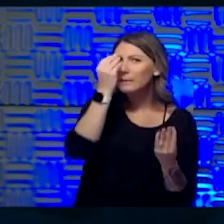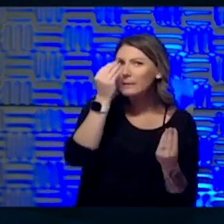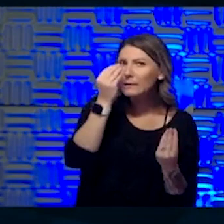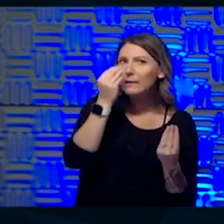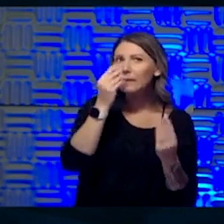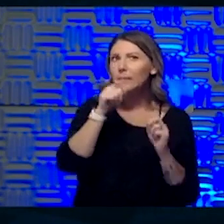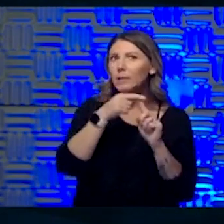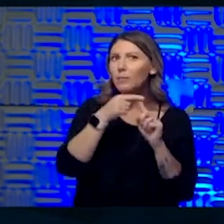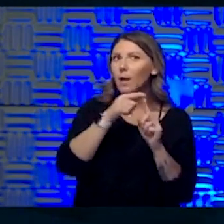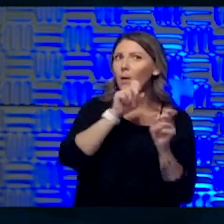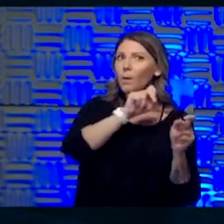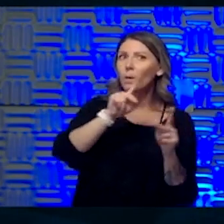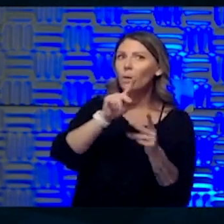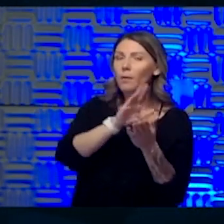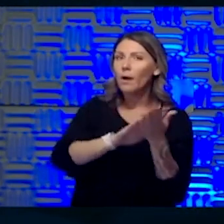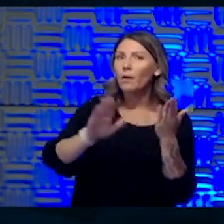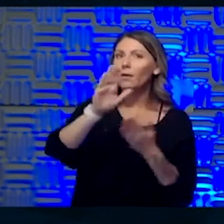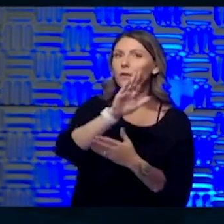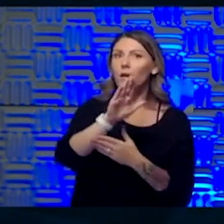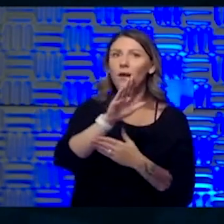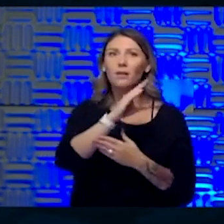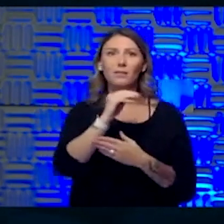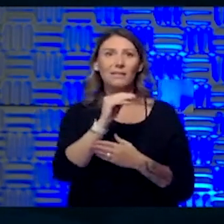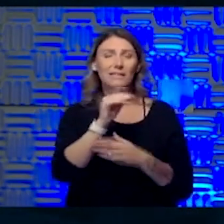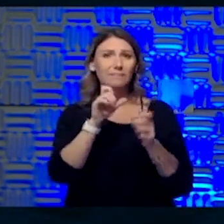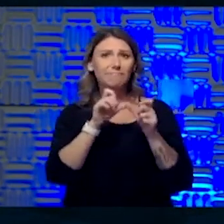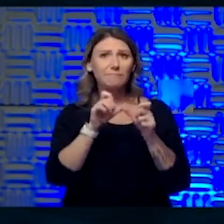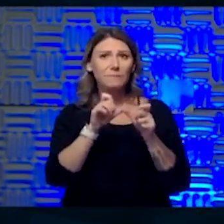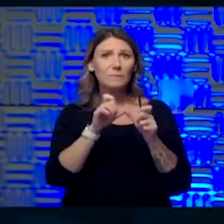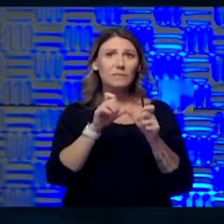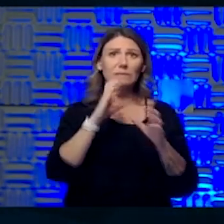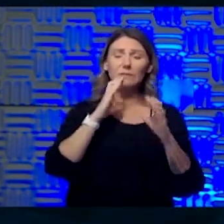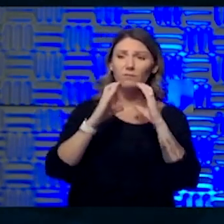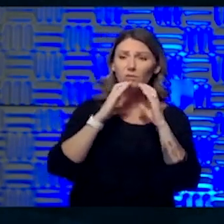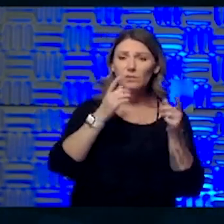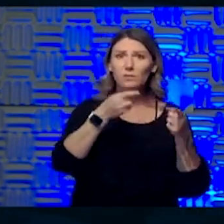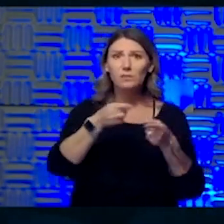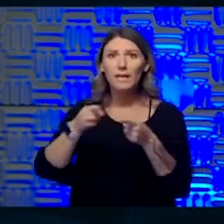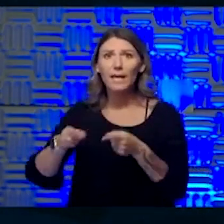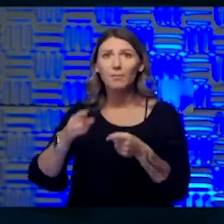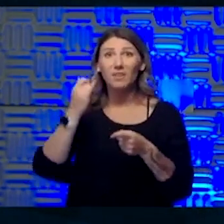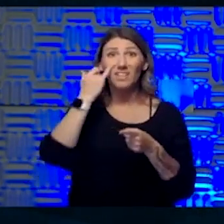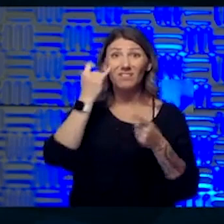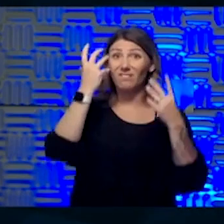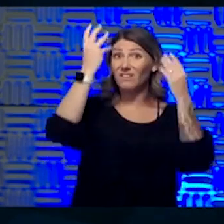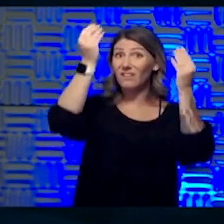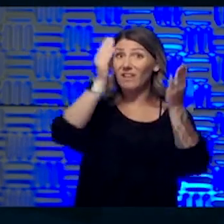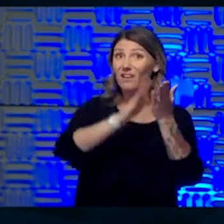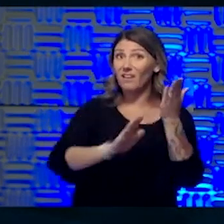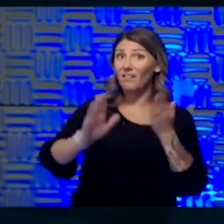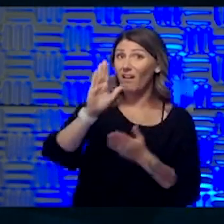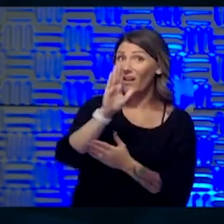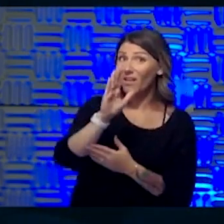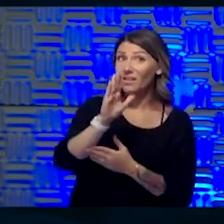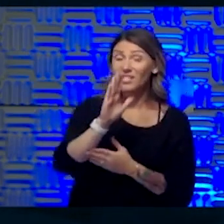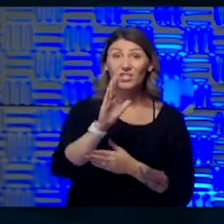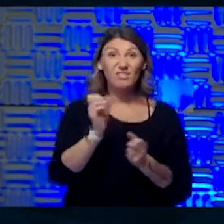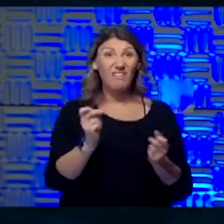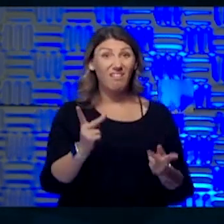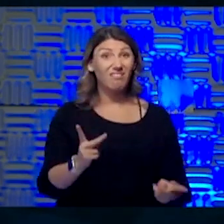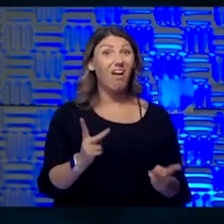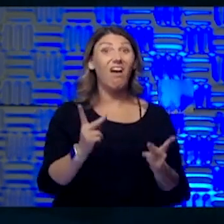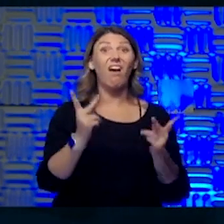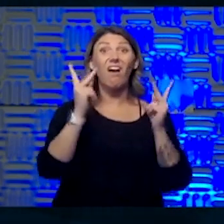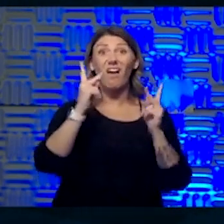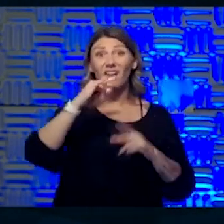you I appreciate the conversation you guys were having, uh, cause if they go off to college, I mean, it's, it's a lot of kids in a, in a small area,